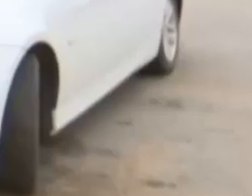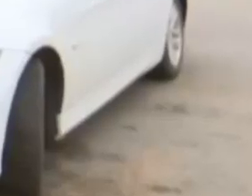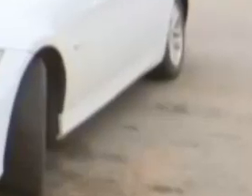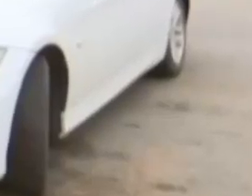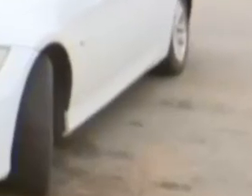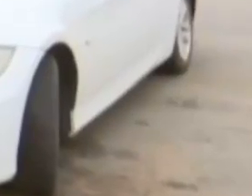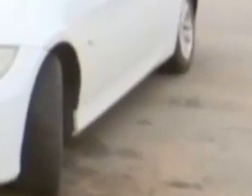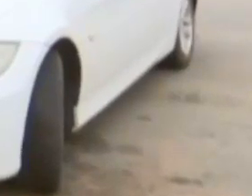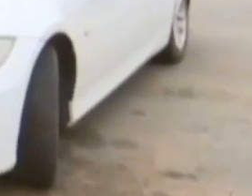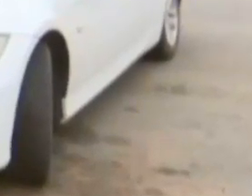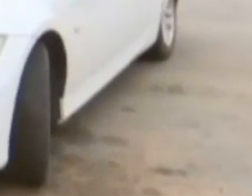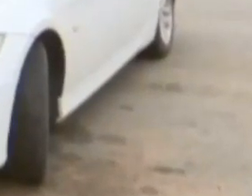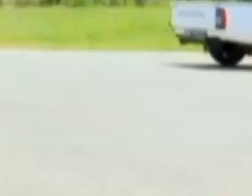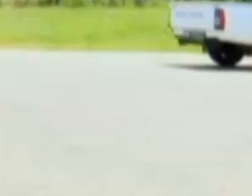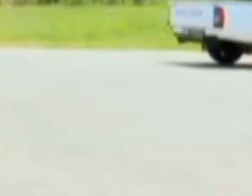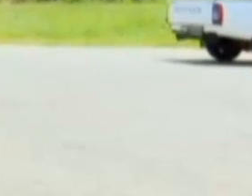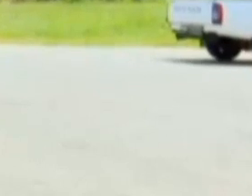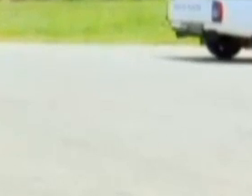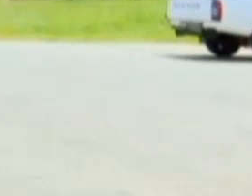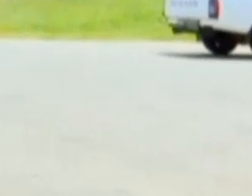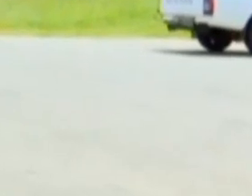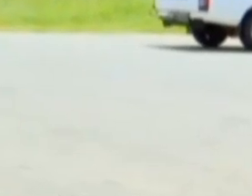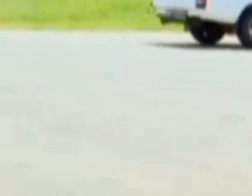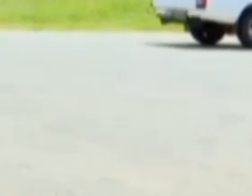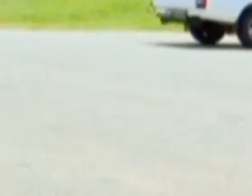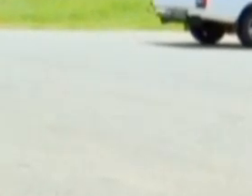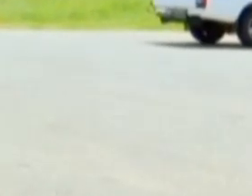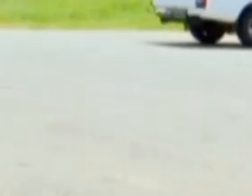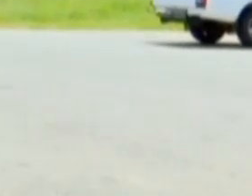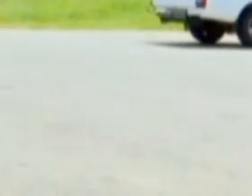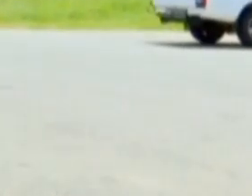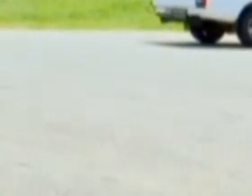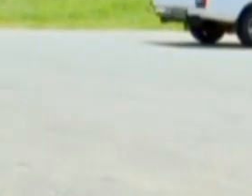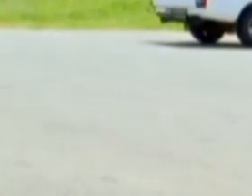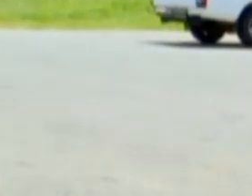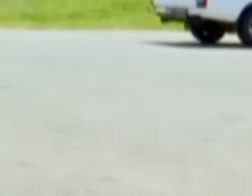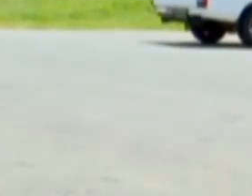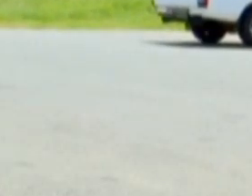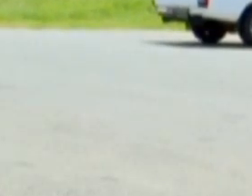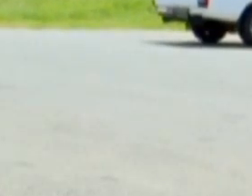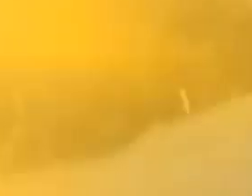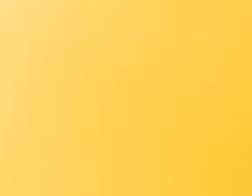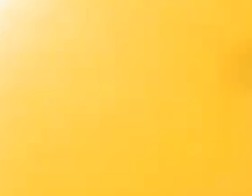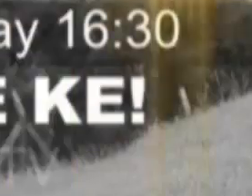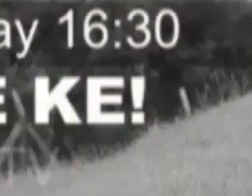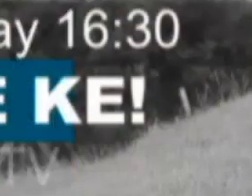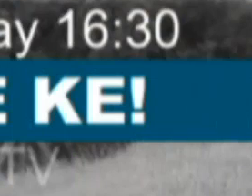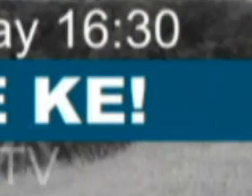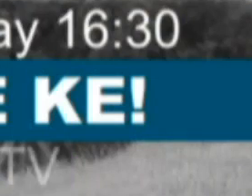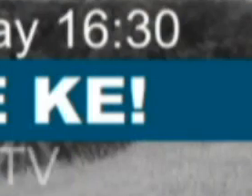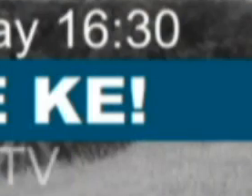Can they do it? Will they crumble under the pressure? Find out in the brand new season of Asambige.